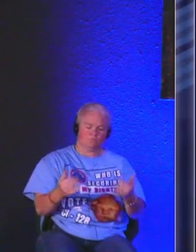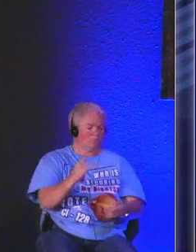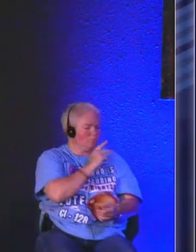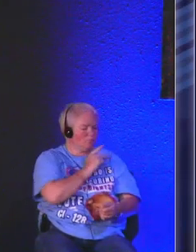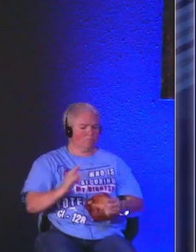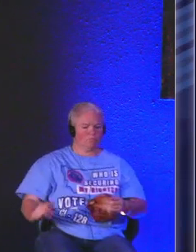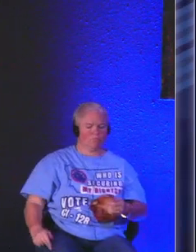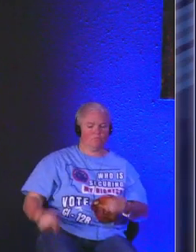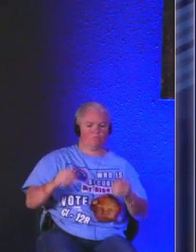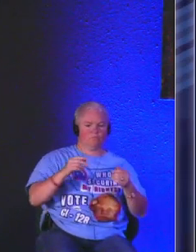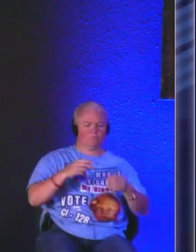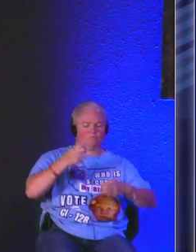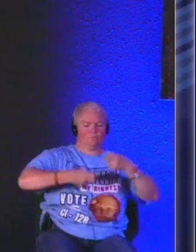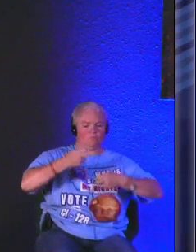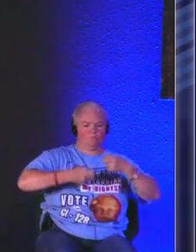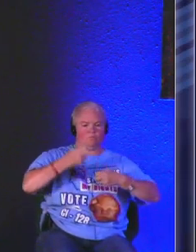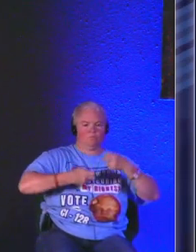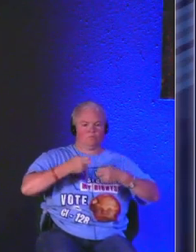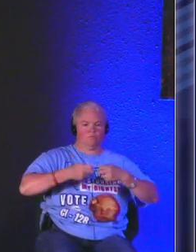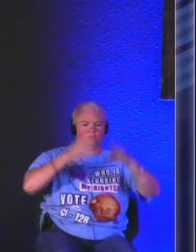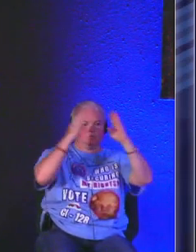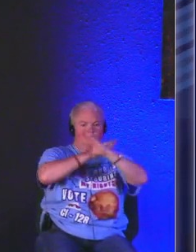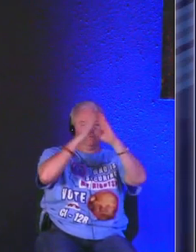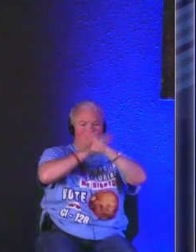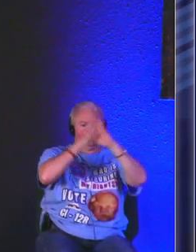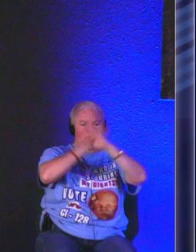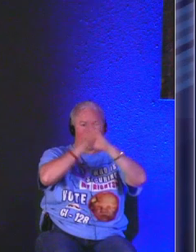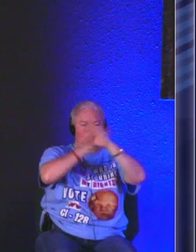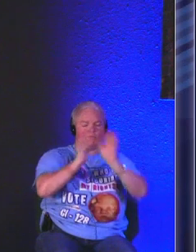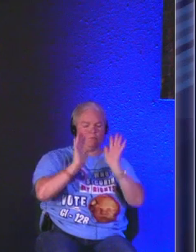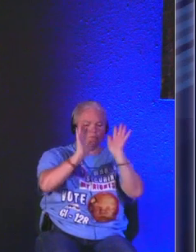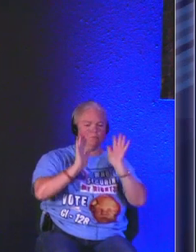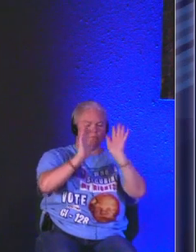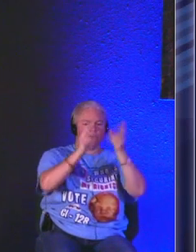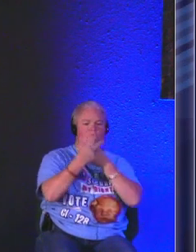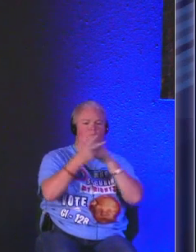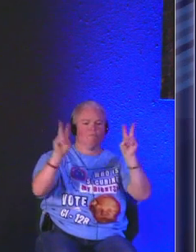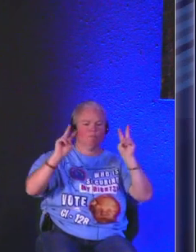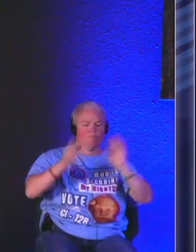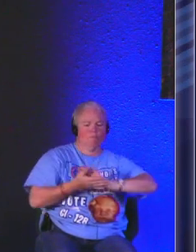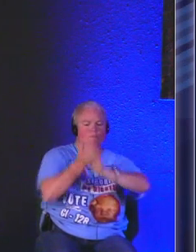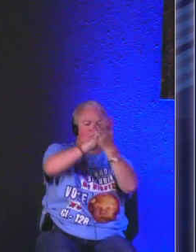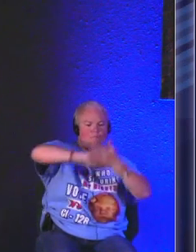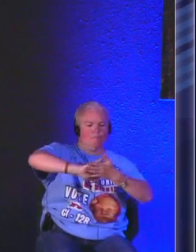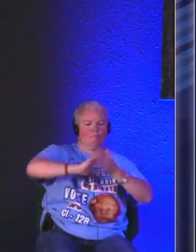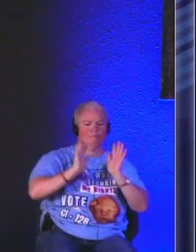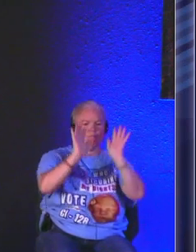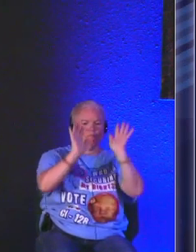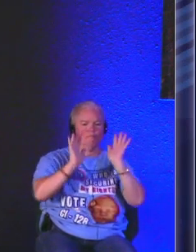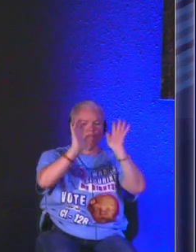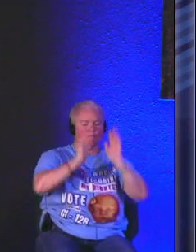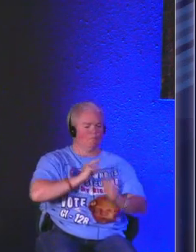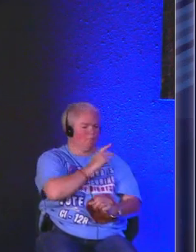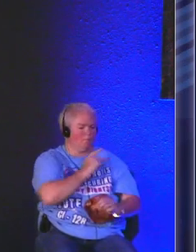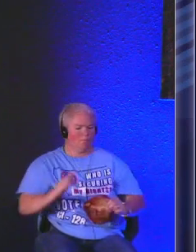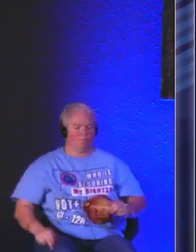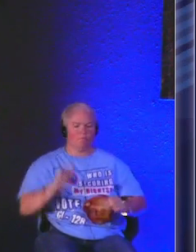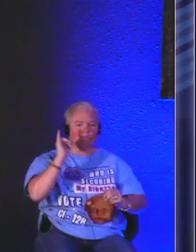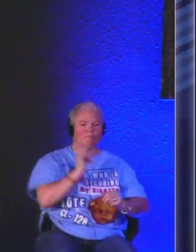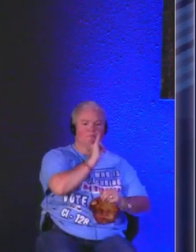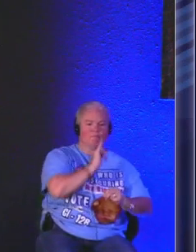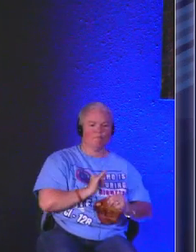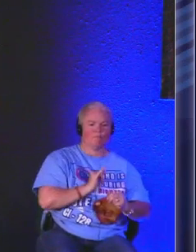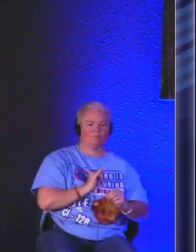man David had troubles and tribulations and he had great victories and he became the greatest king that